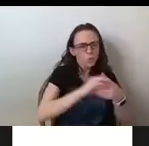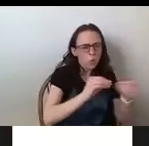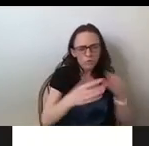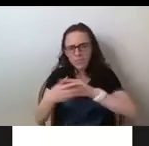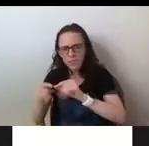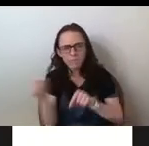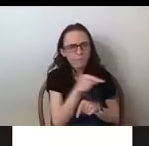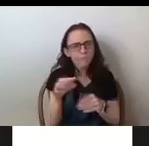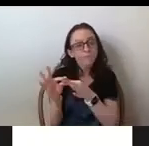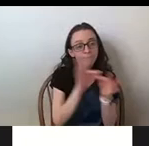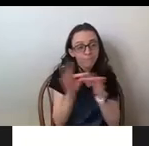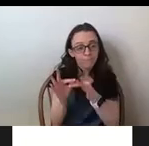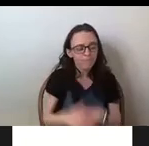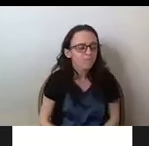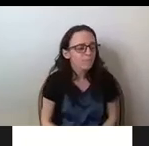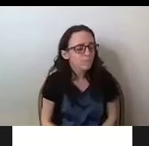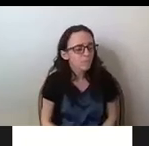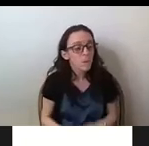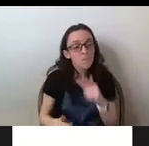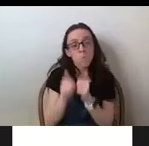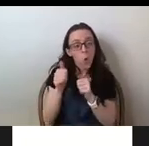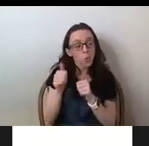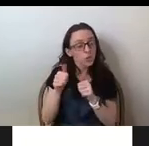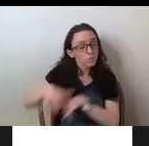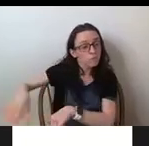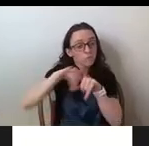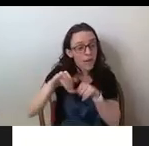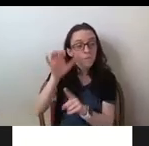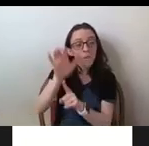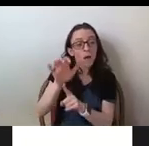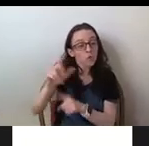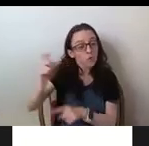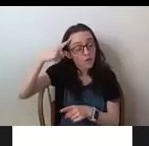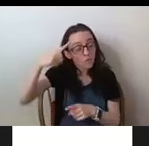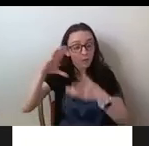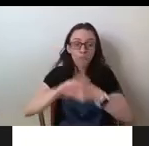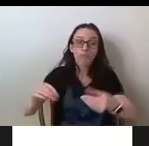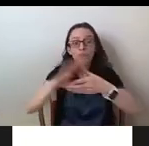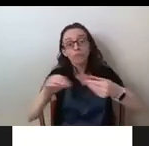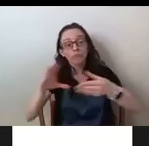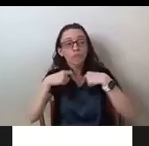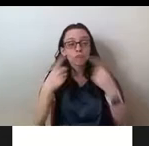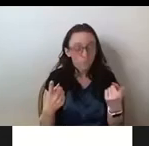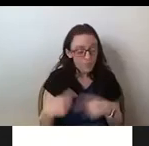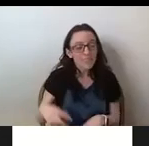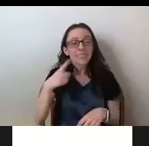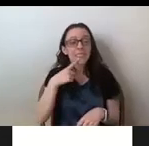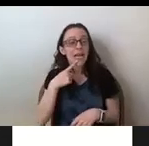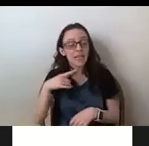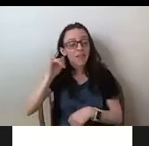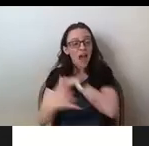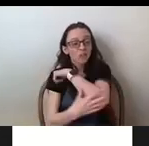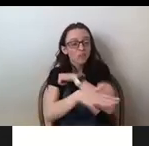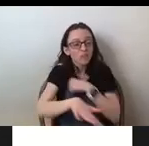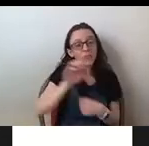So the most consistent and most popular government narratives for justifying evictions over time were that the slums were either illegal or that they